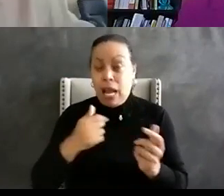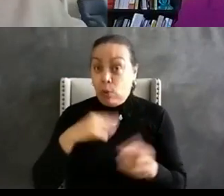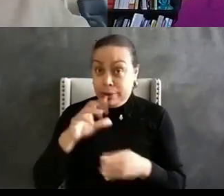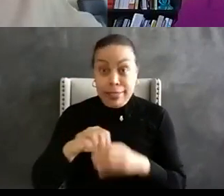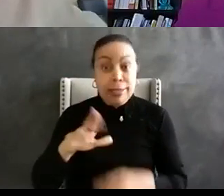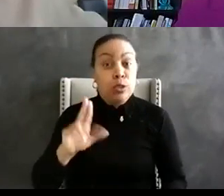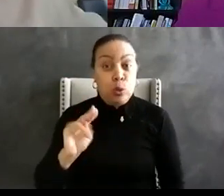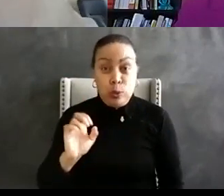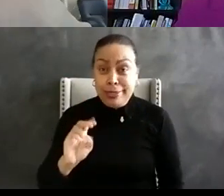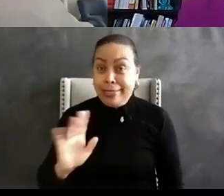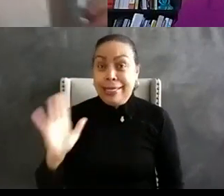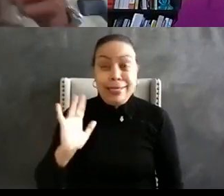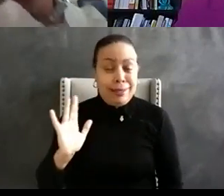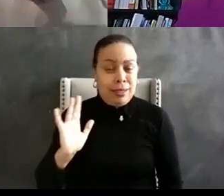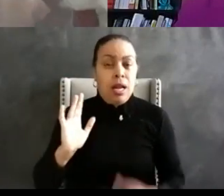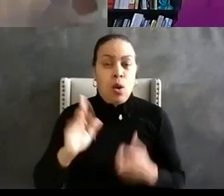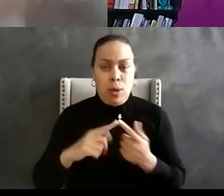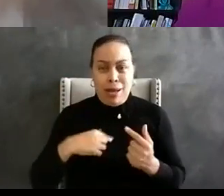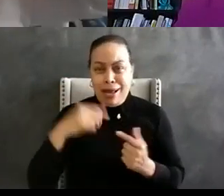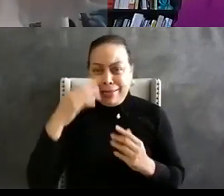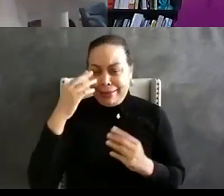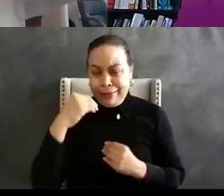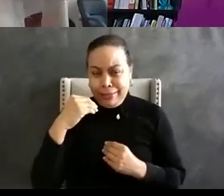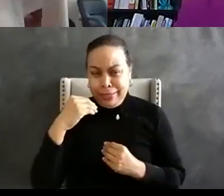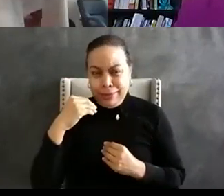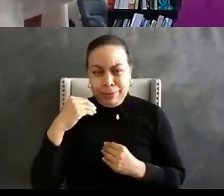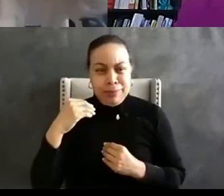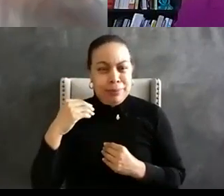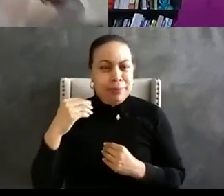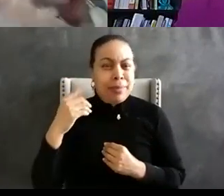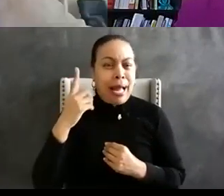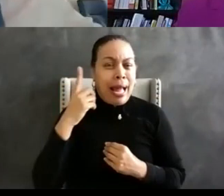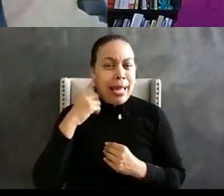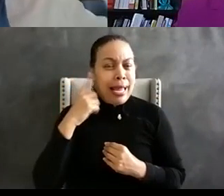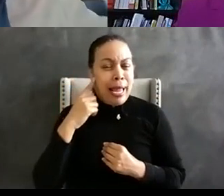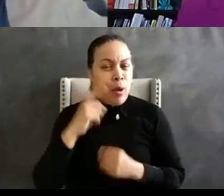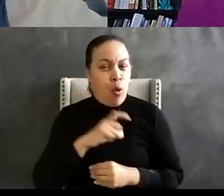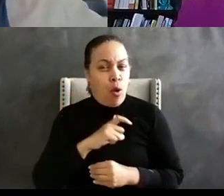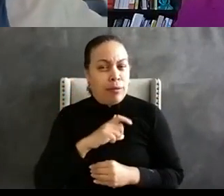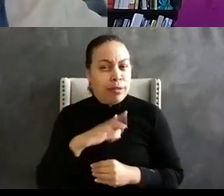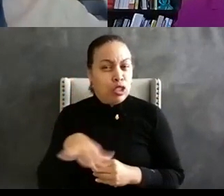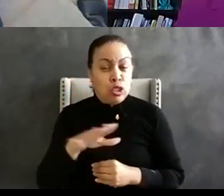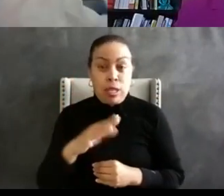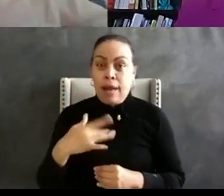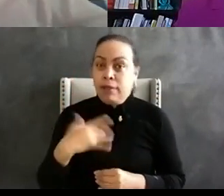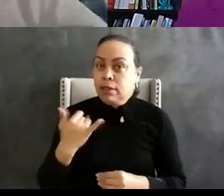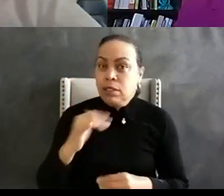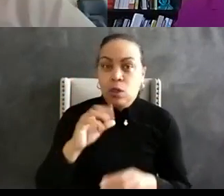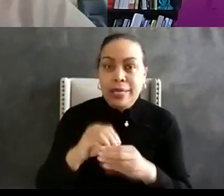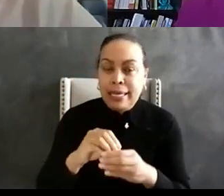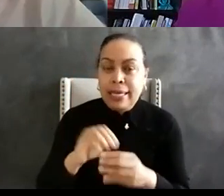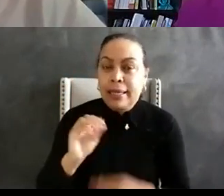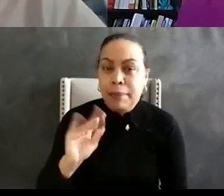and when I closed my eyes and listened to the muster room of officers I thought I was in the steel mill they were working